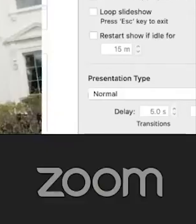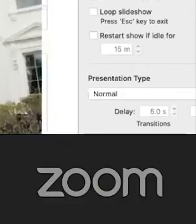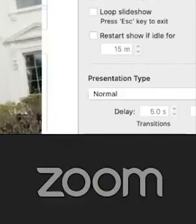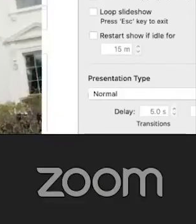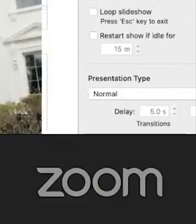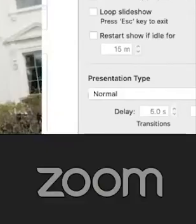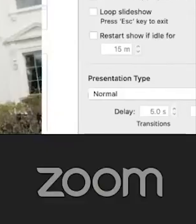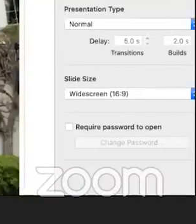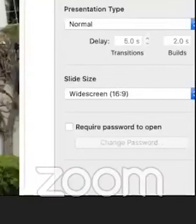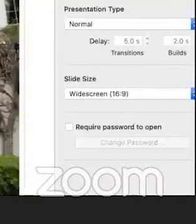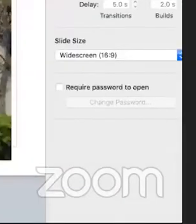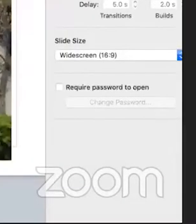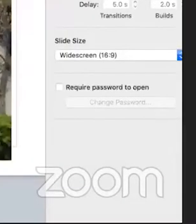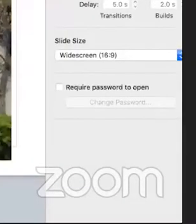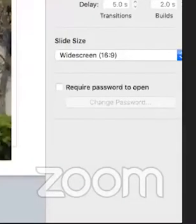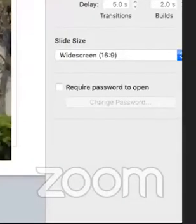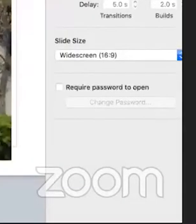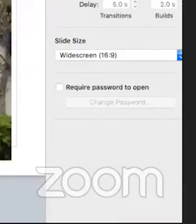here we go